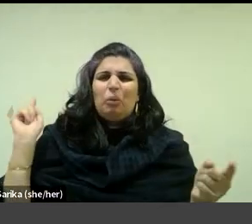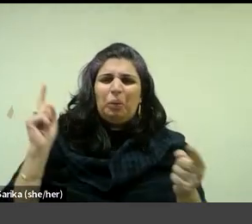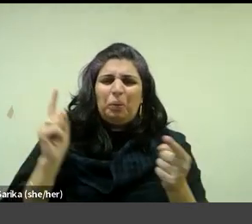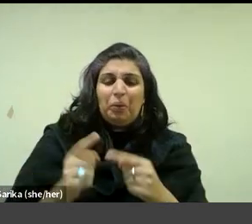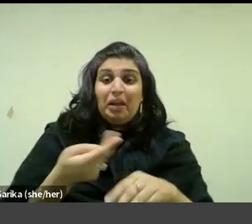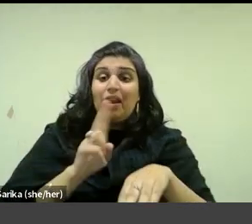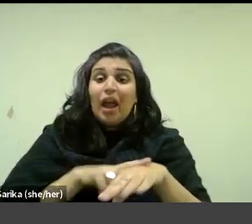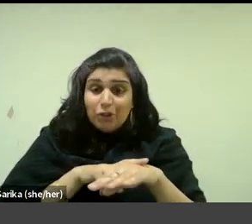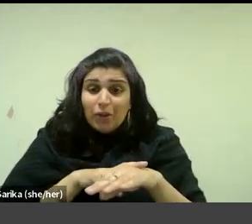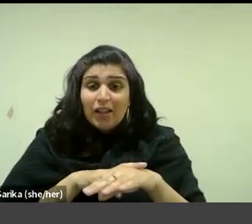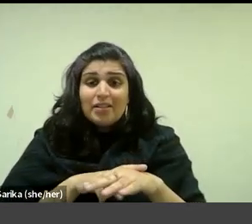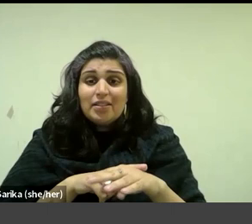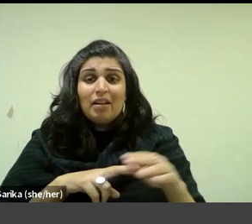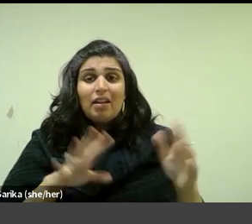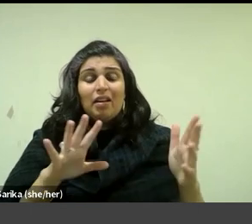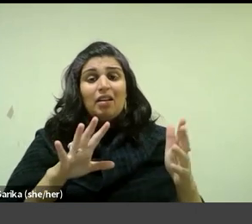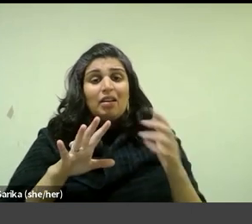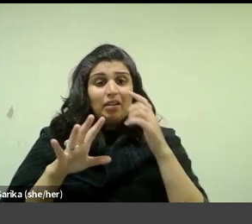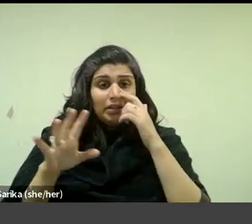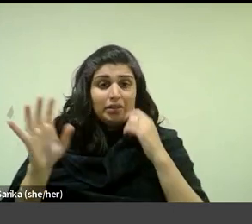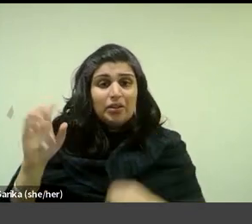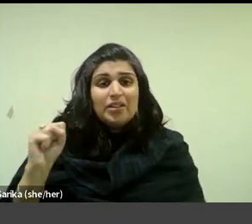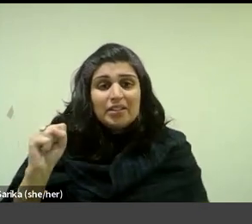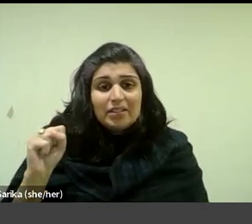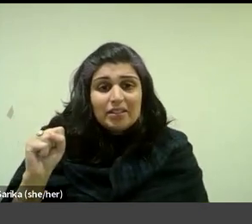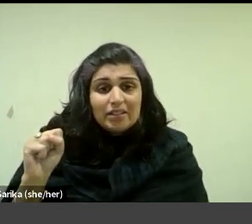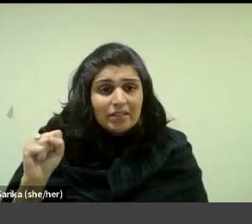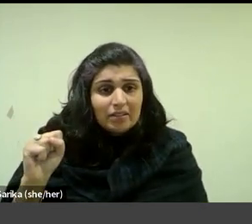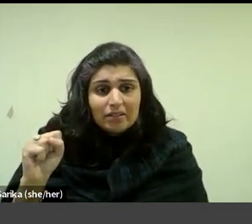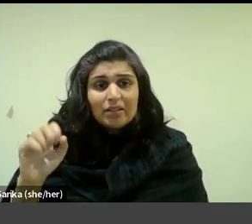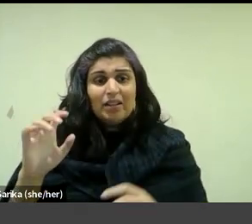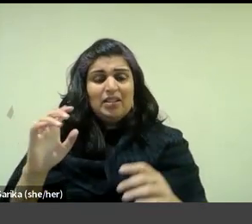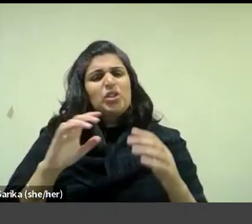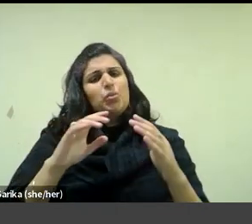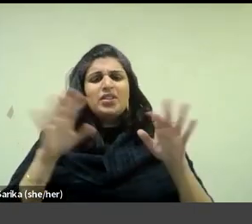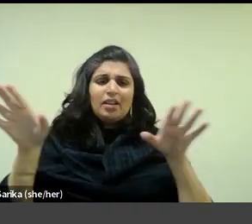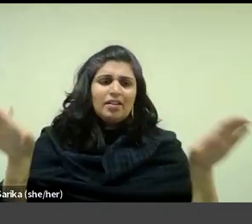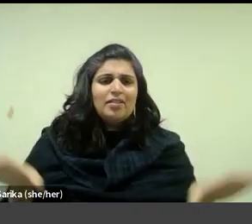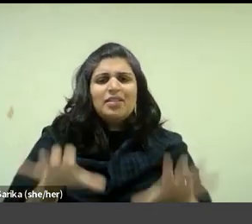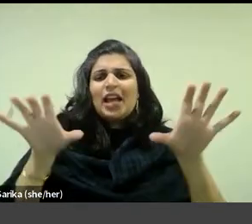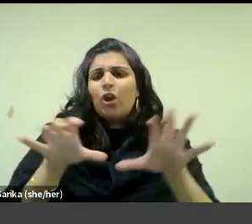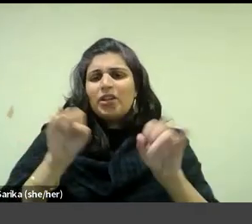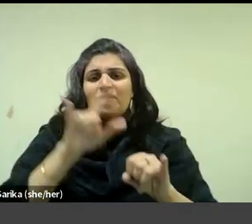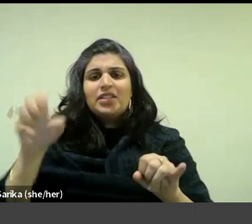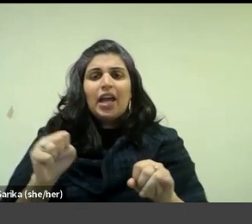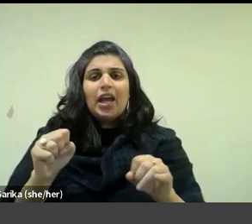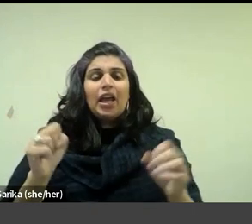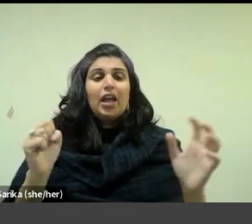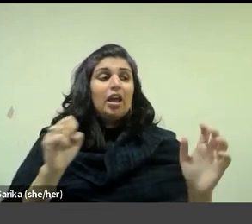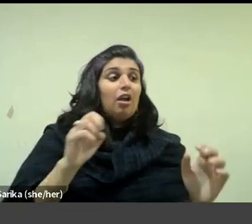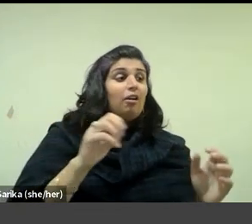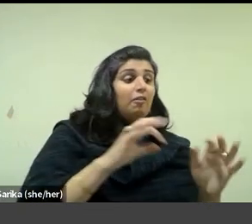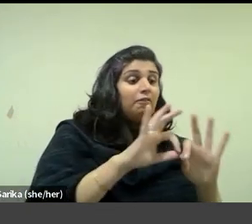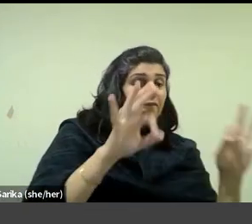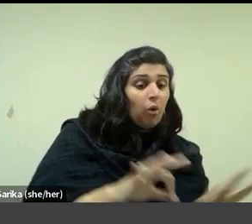had recently labelled synthetism. This was a decorative style which fused form, motif and meaning,